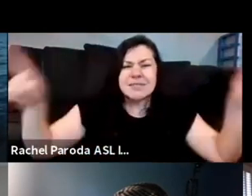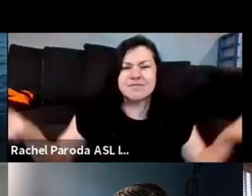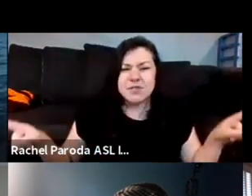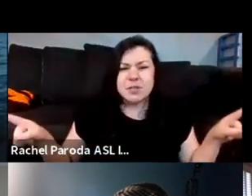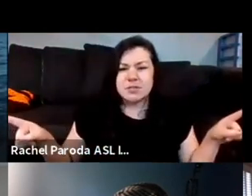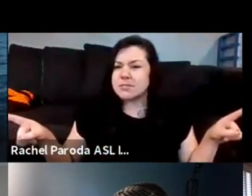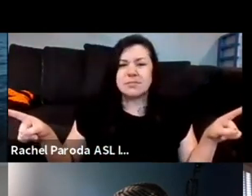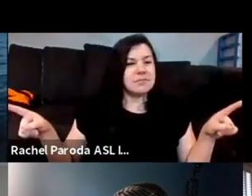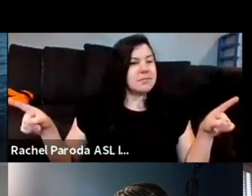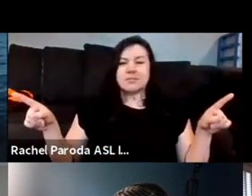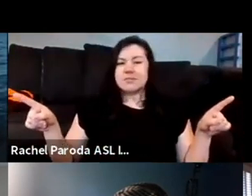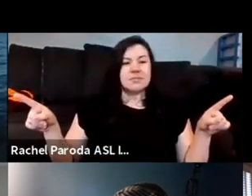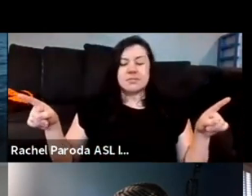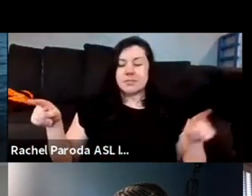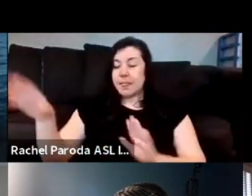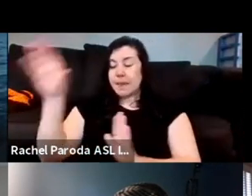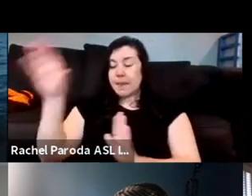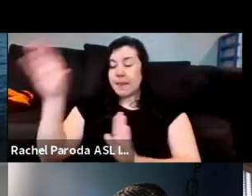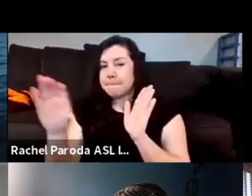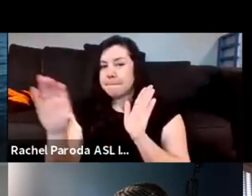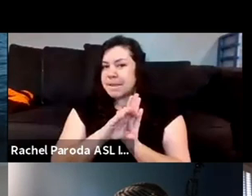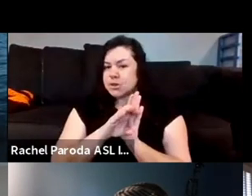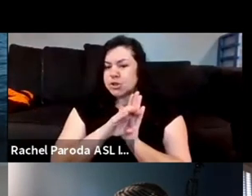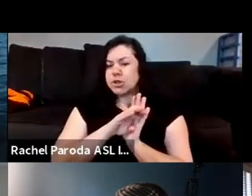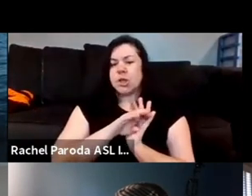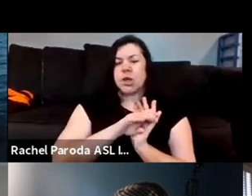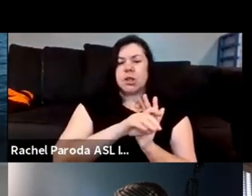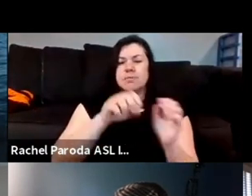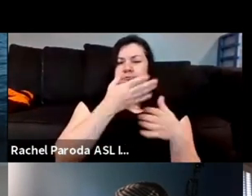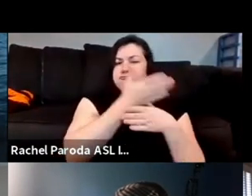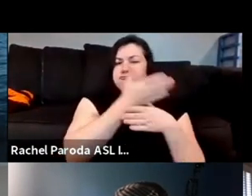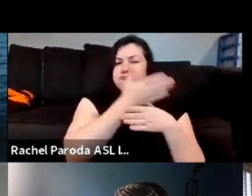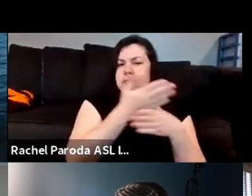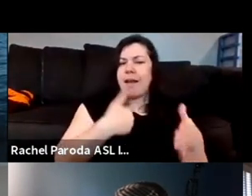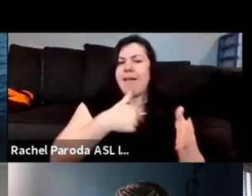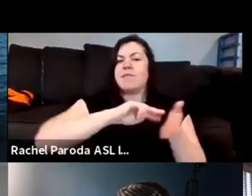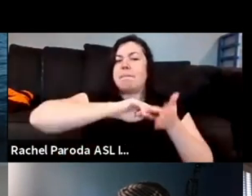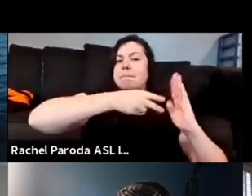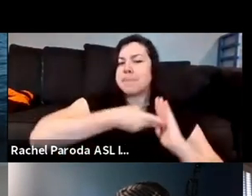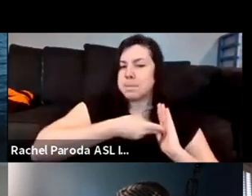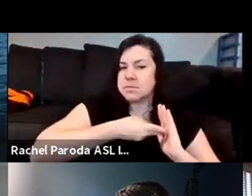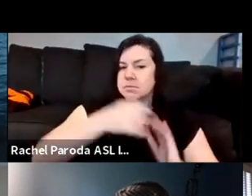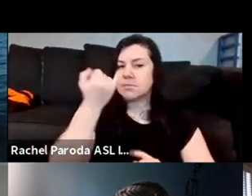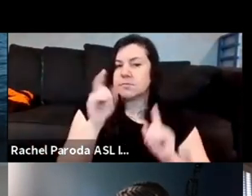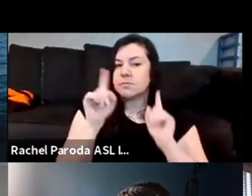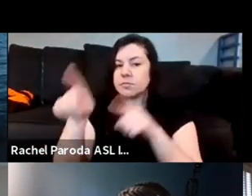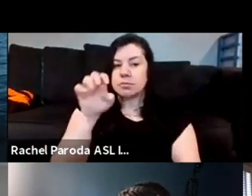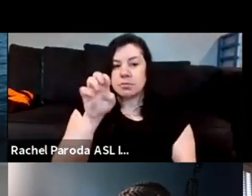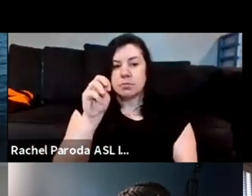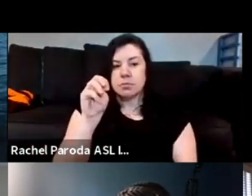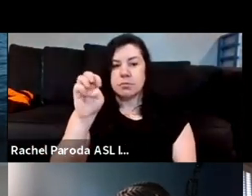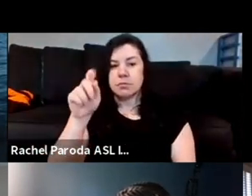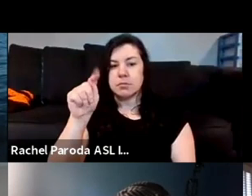image is not unconditional it was shared very strategically and if you go to see um emmett till's